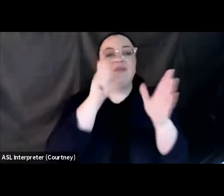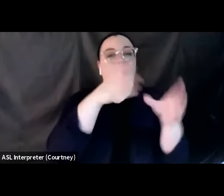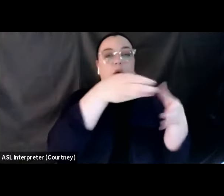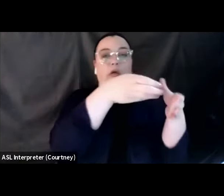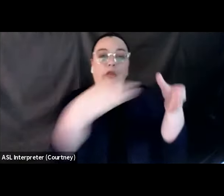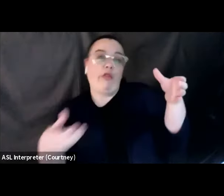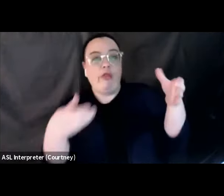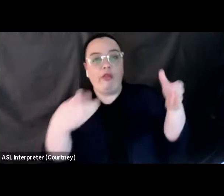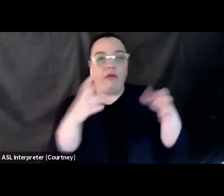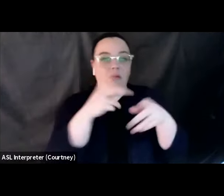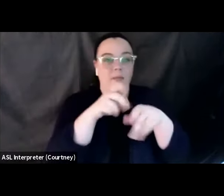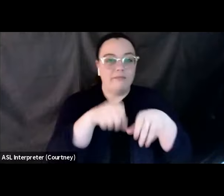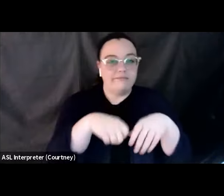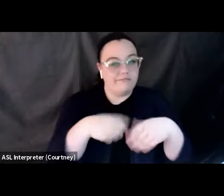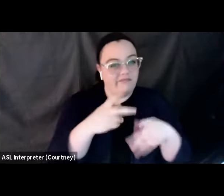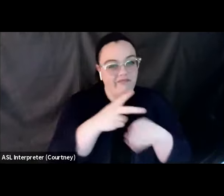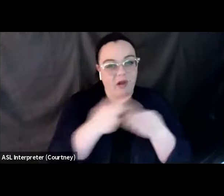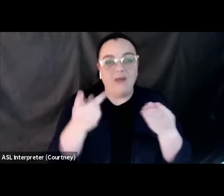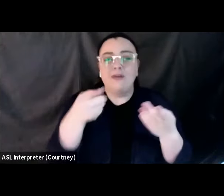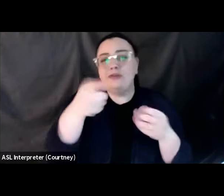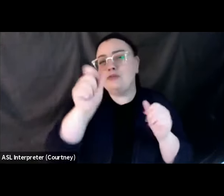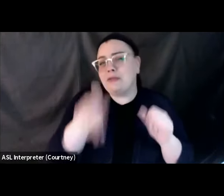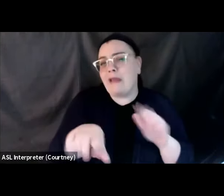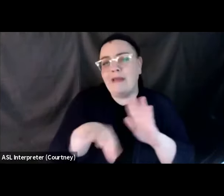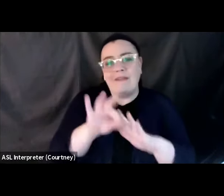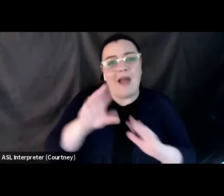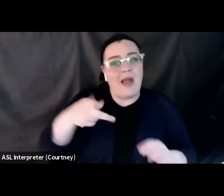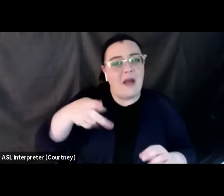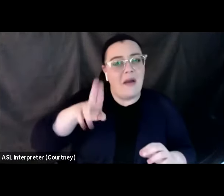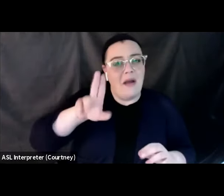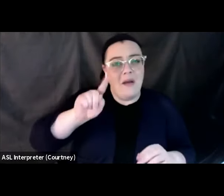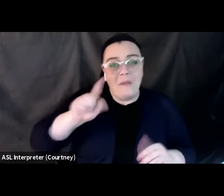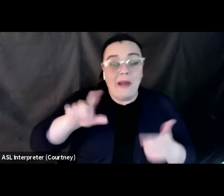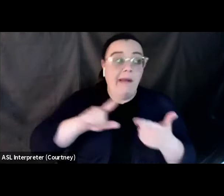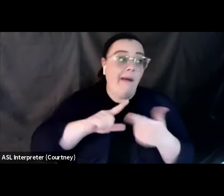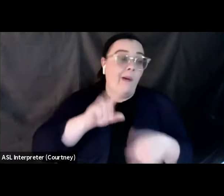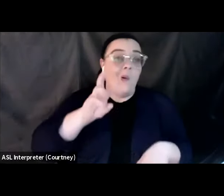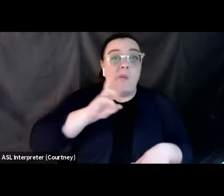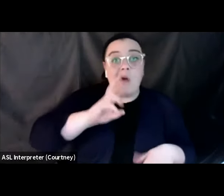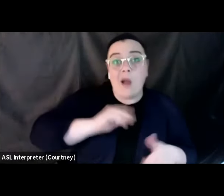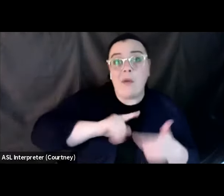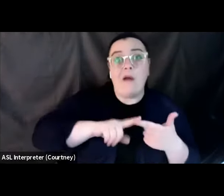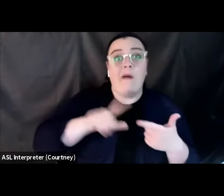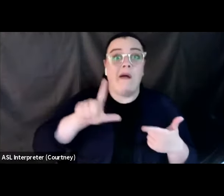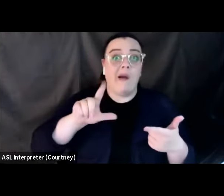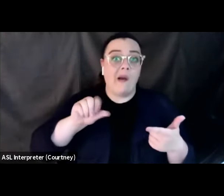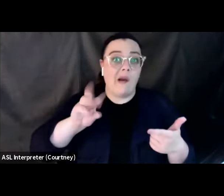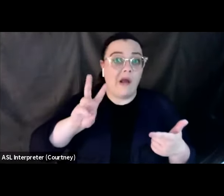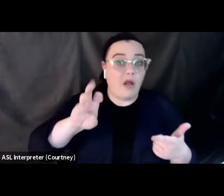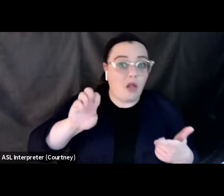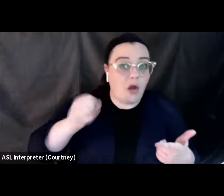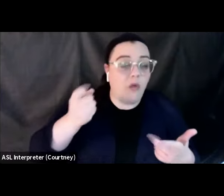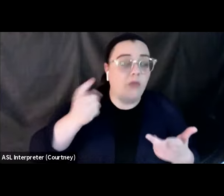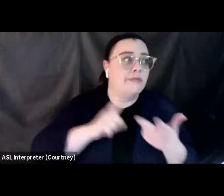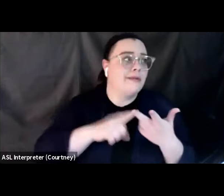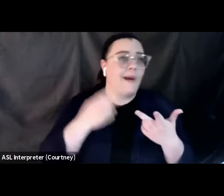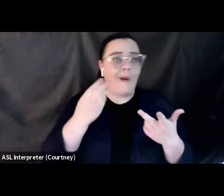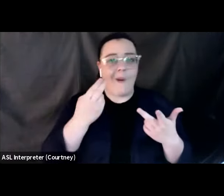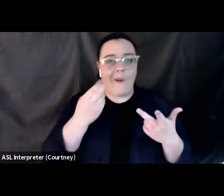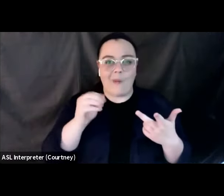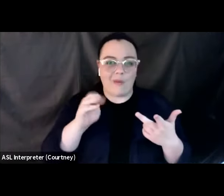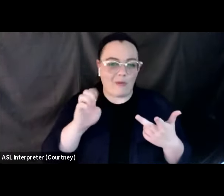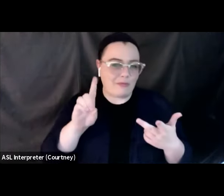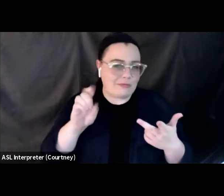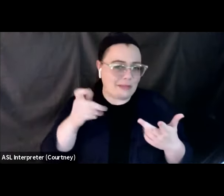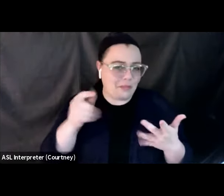Home Depot, Lowe's, Walmart, Amazon.com, all major retailers. So I'll show you guys how you actually get that secured. So